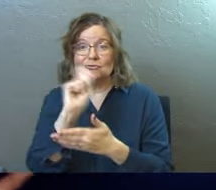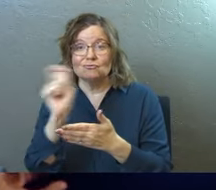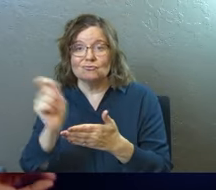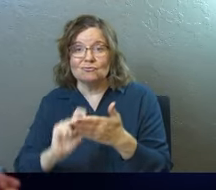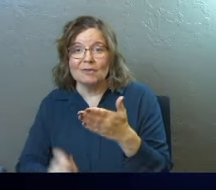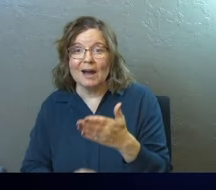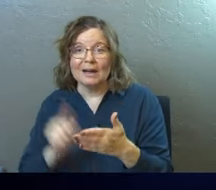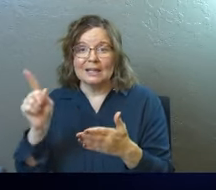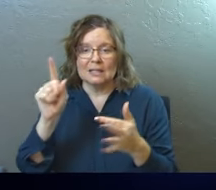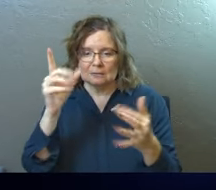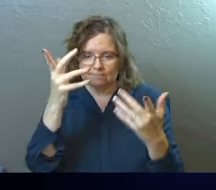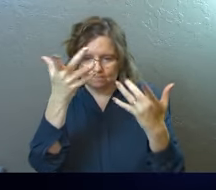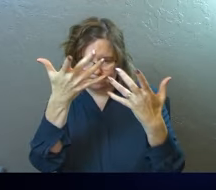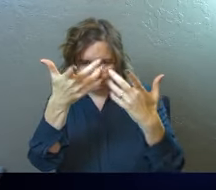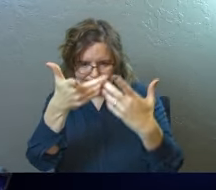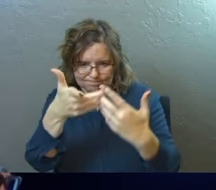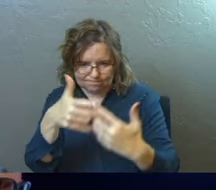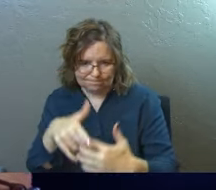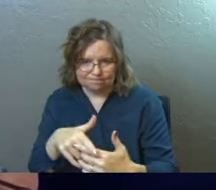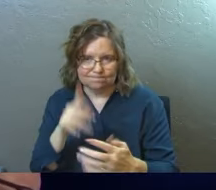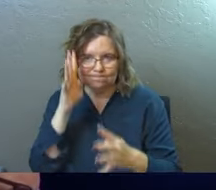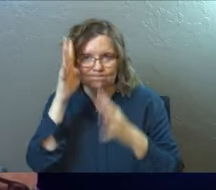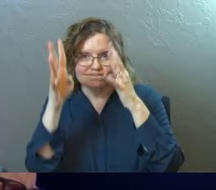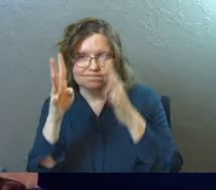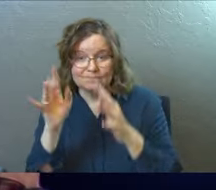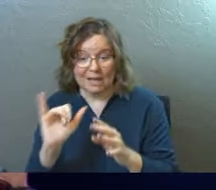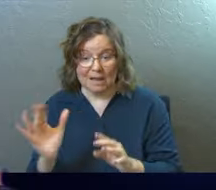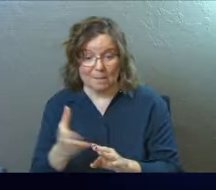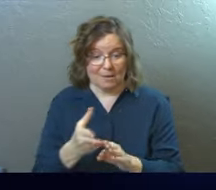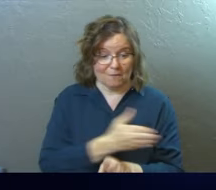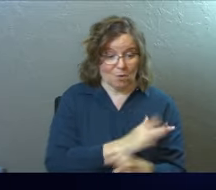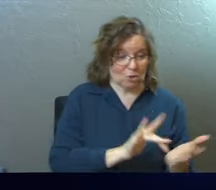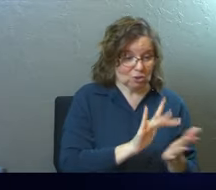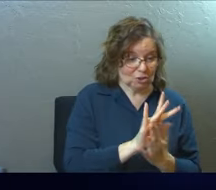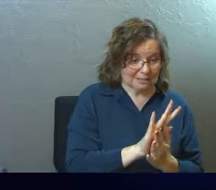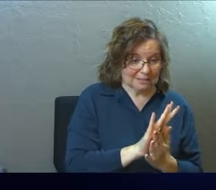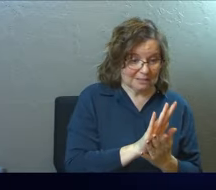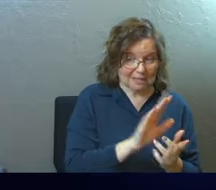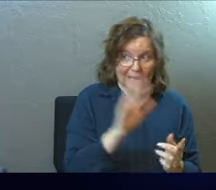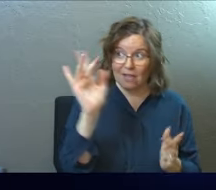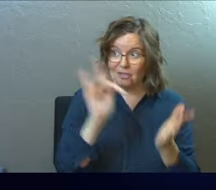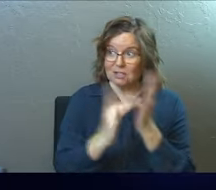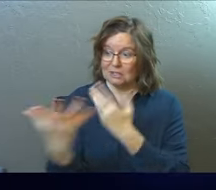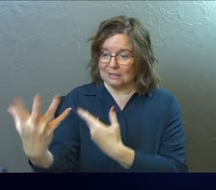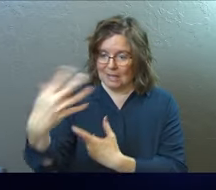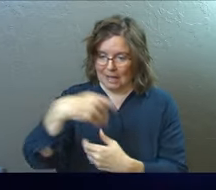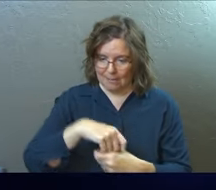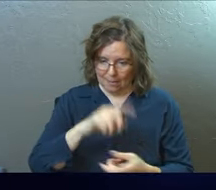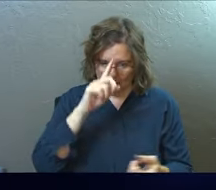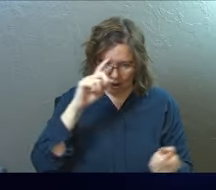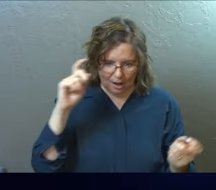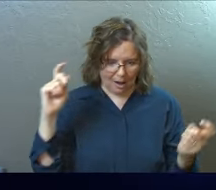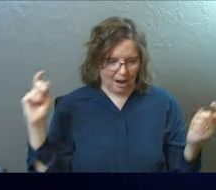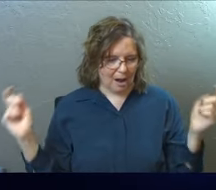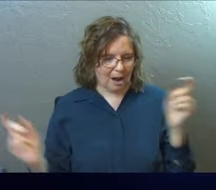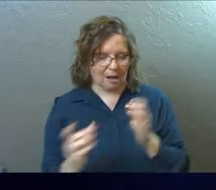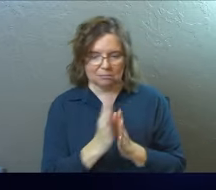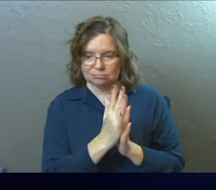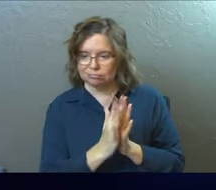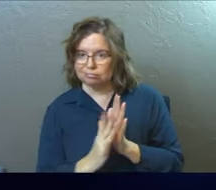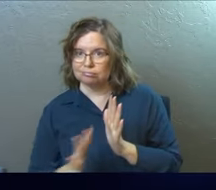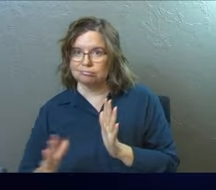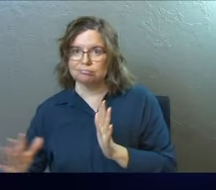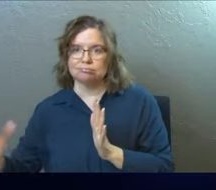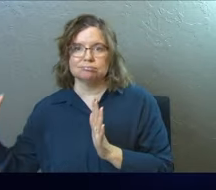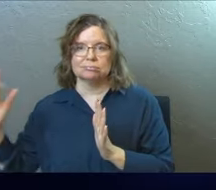writing. That he's putting together. And this is what you were like before Jesus. And then Jesus did this in your life. And now this kind of change